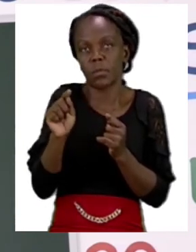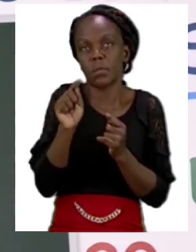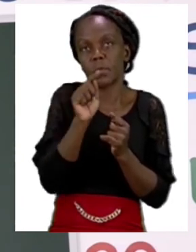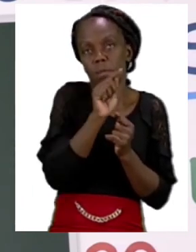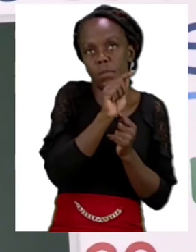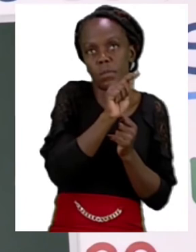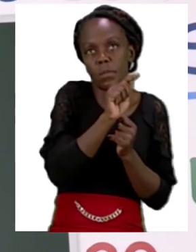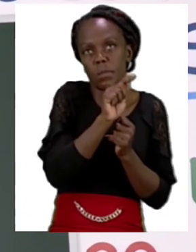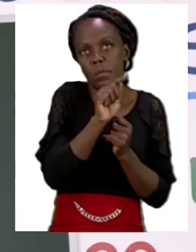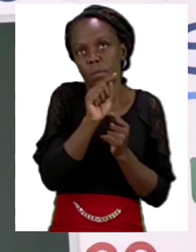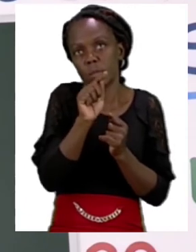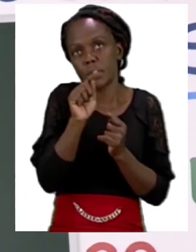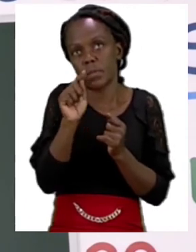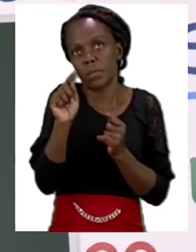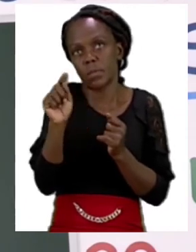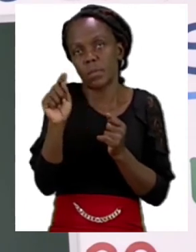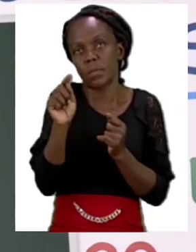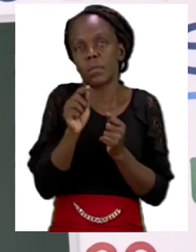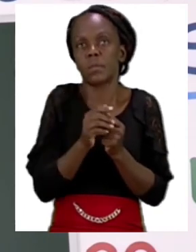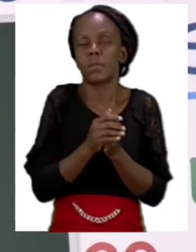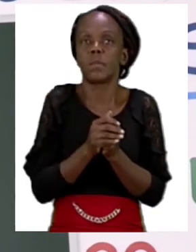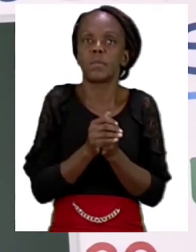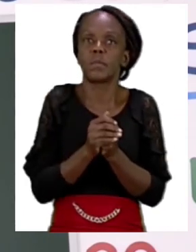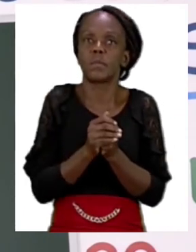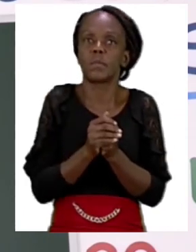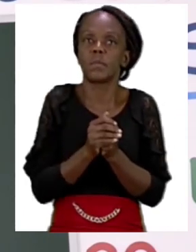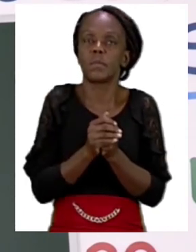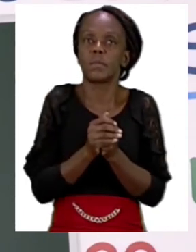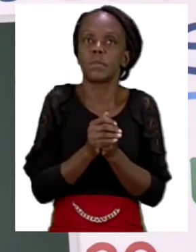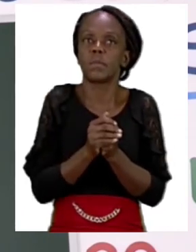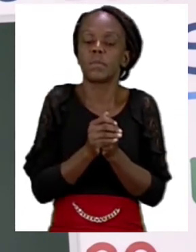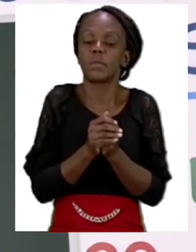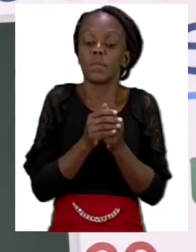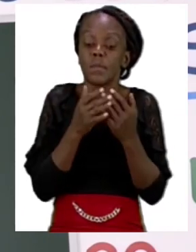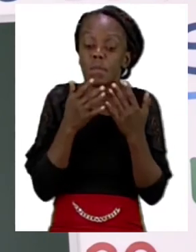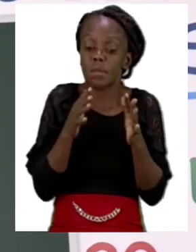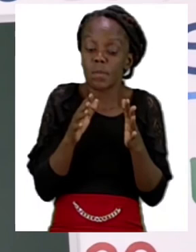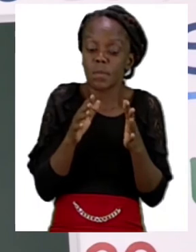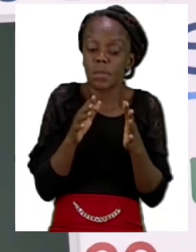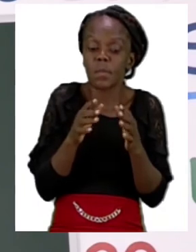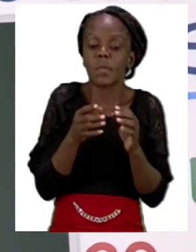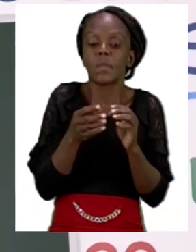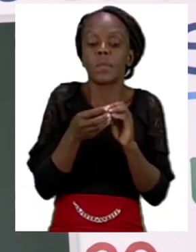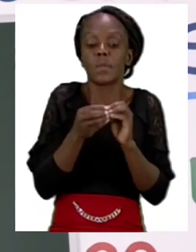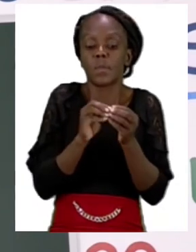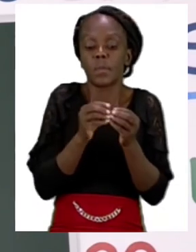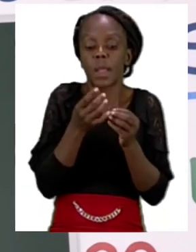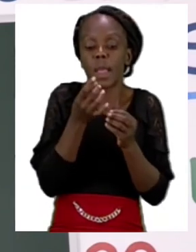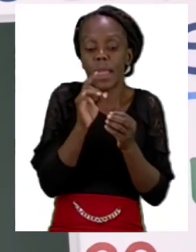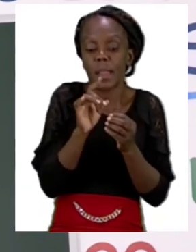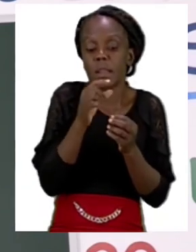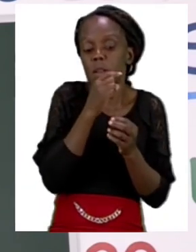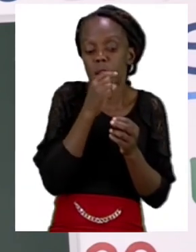and across and that is the word eight there are